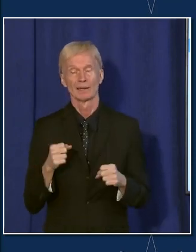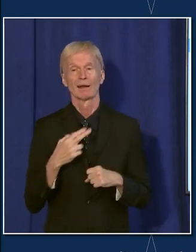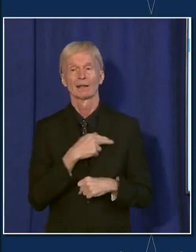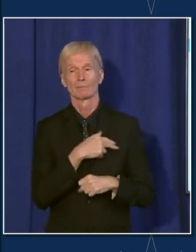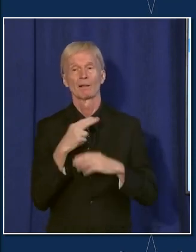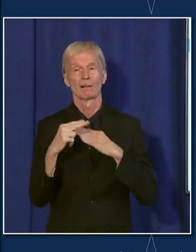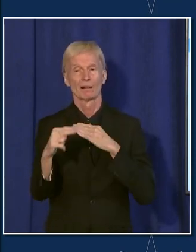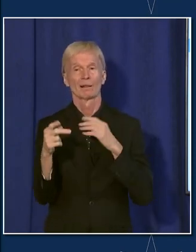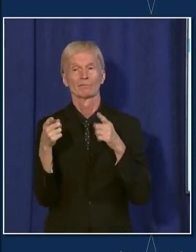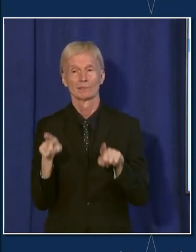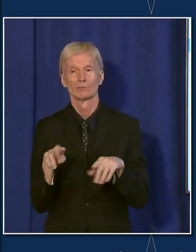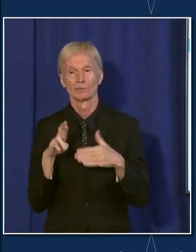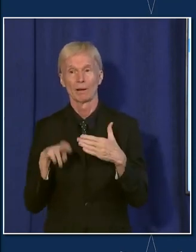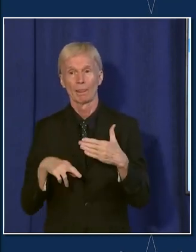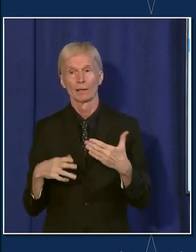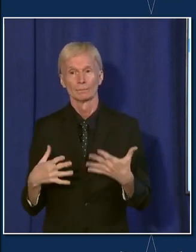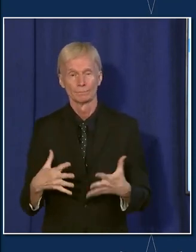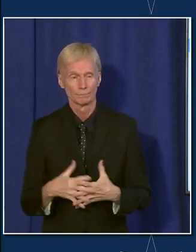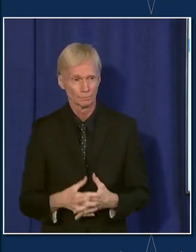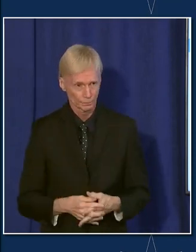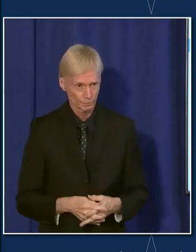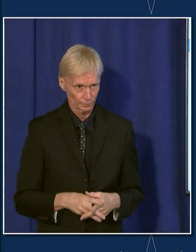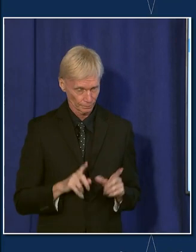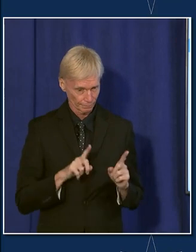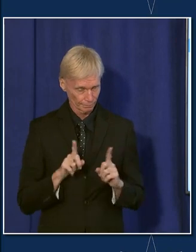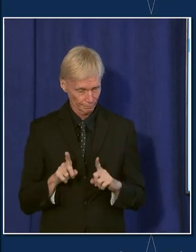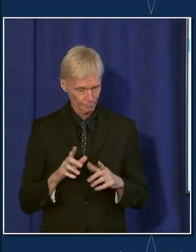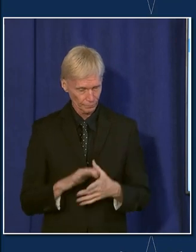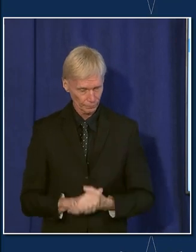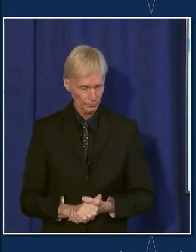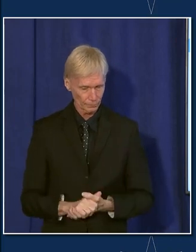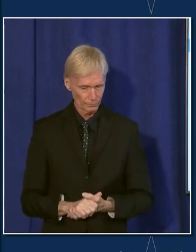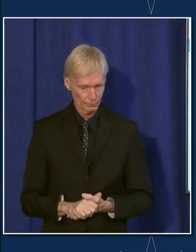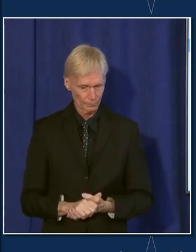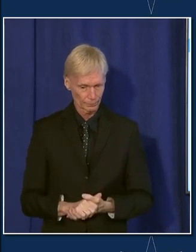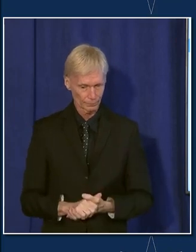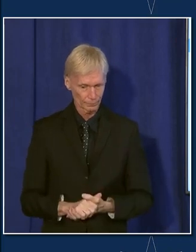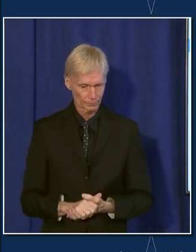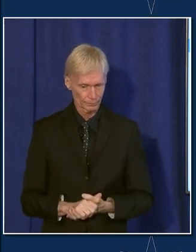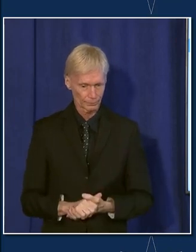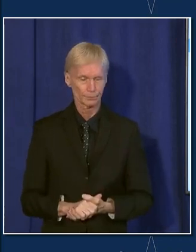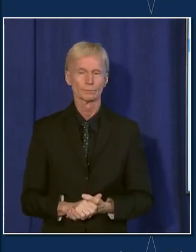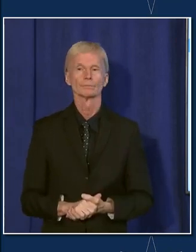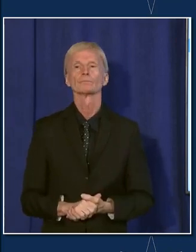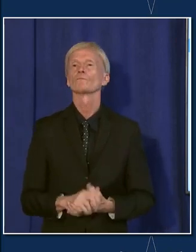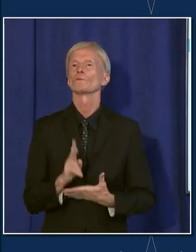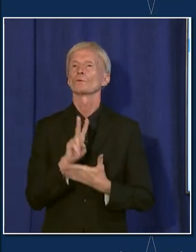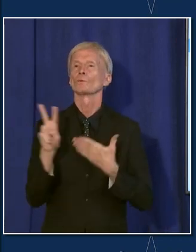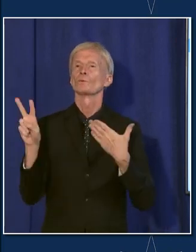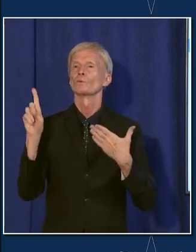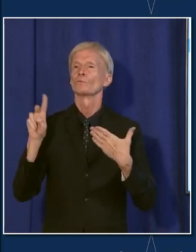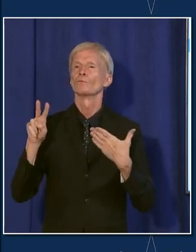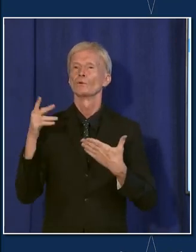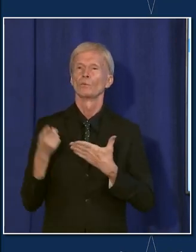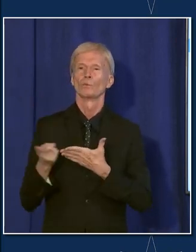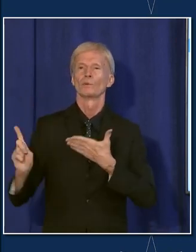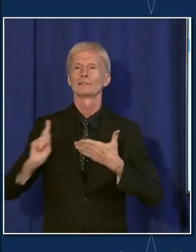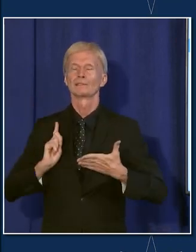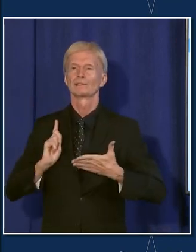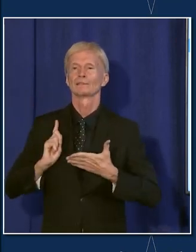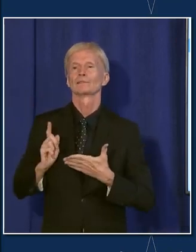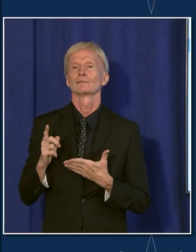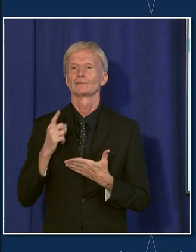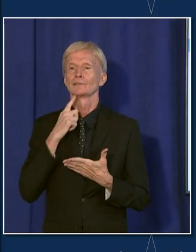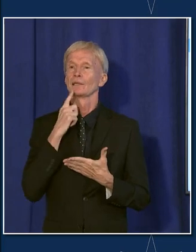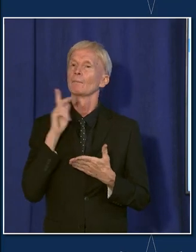Thank you. Hi. Hi. Is there any evidence that the city's recommendation two and a half weeks ago that people wear masks had